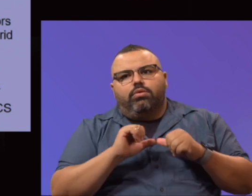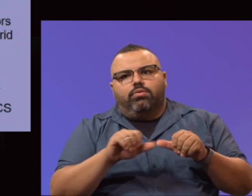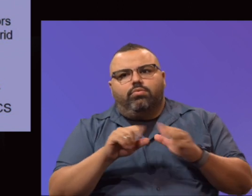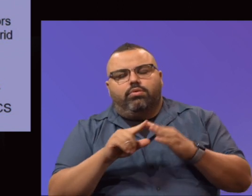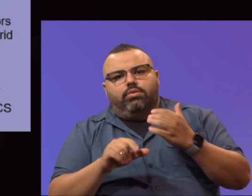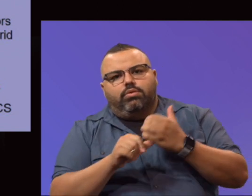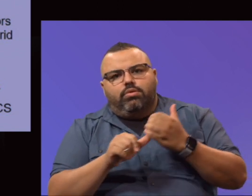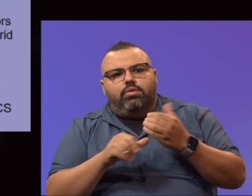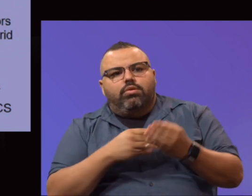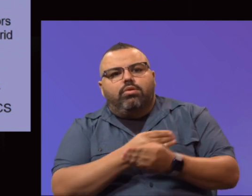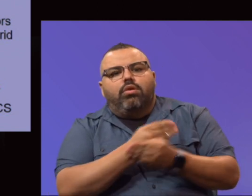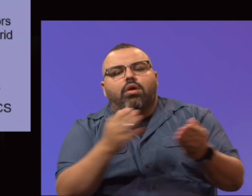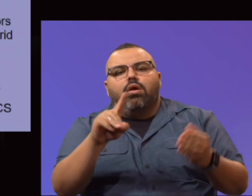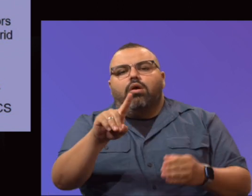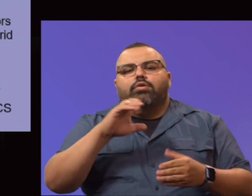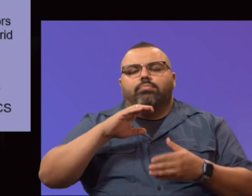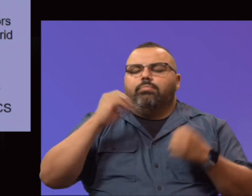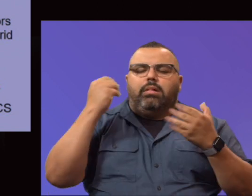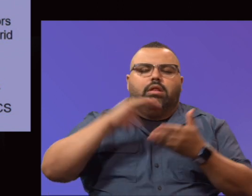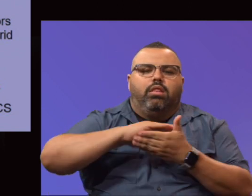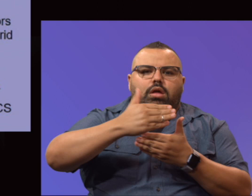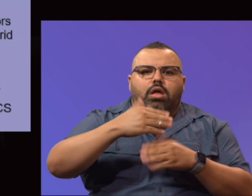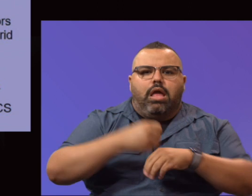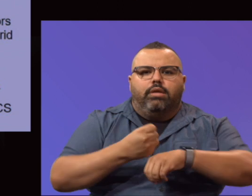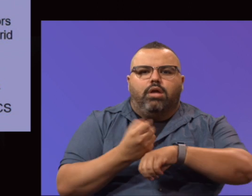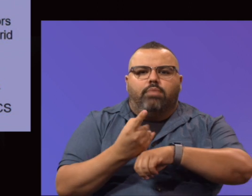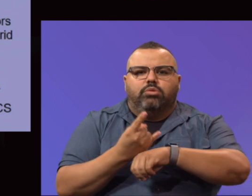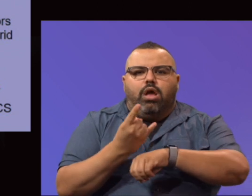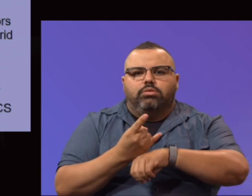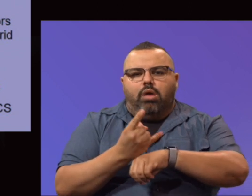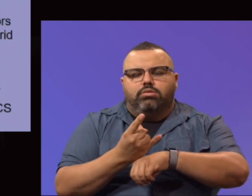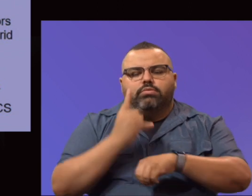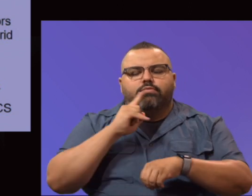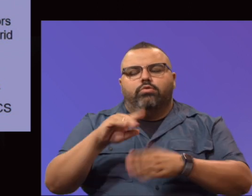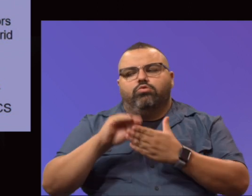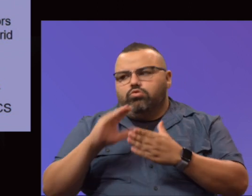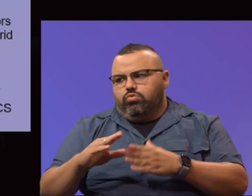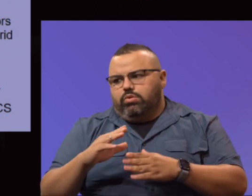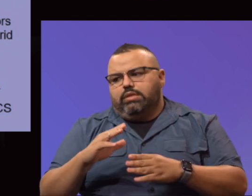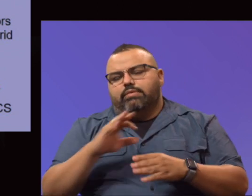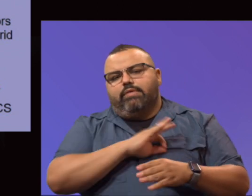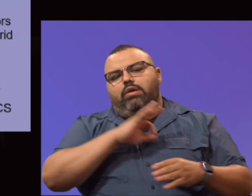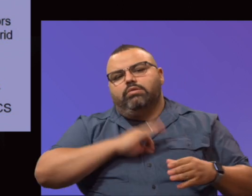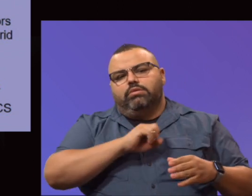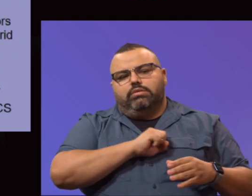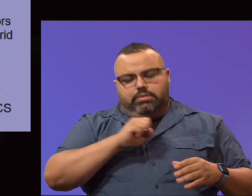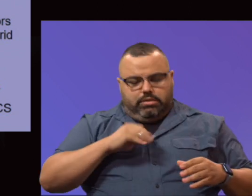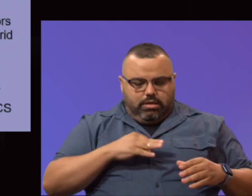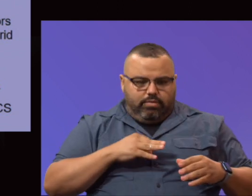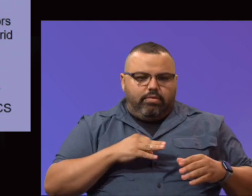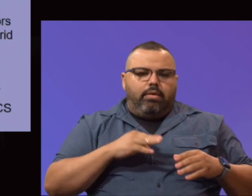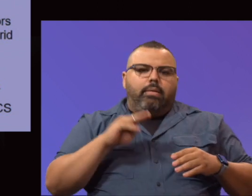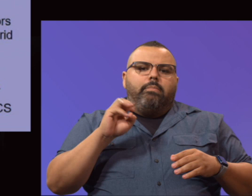of laptops and hotspots as well as webcams for our students, faculty, and staff. Media Services and EPCC